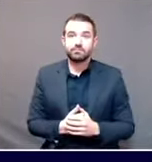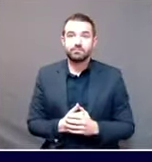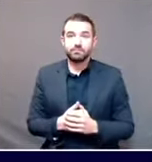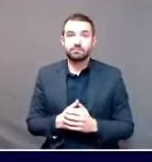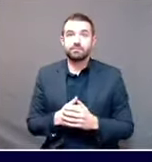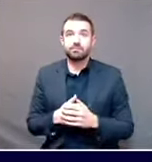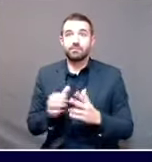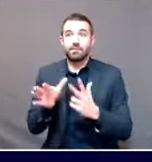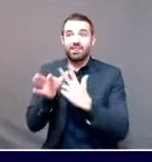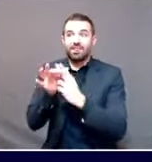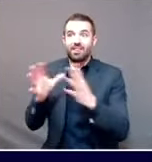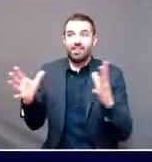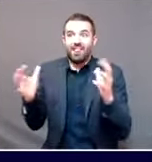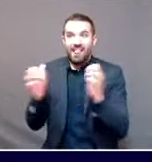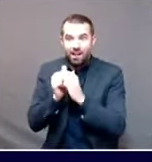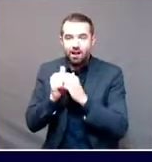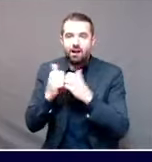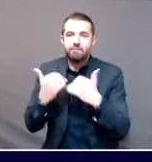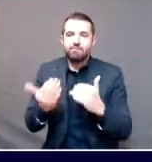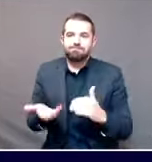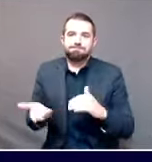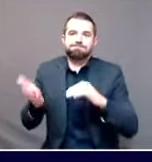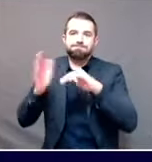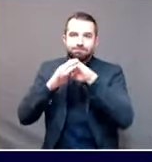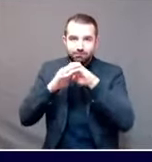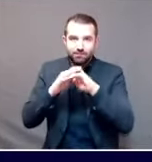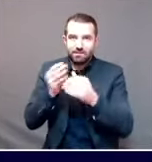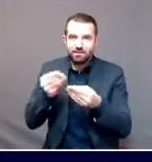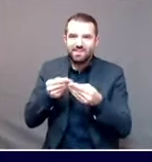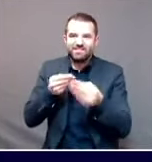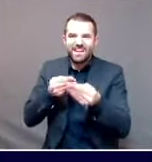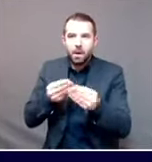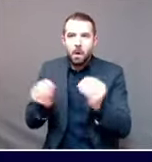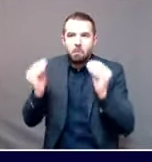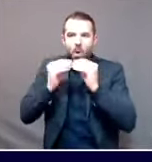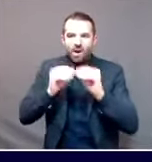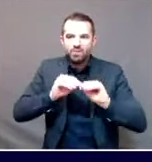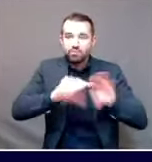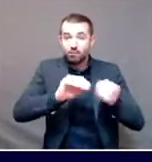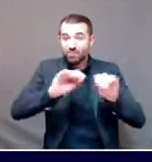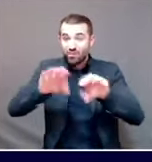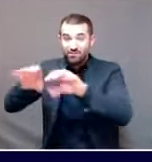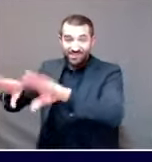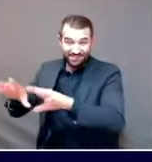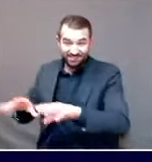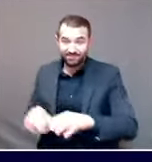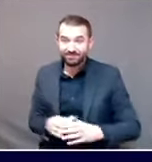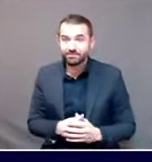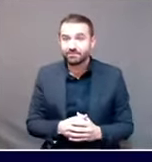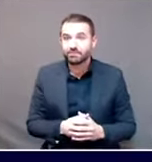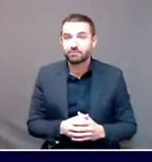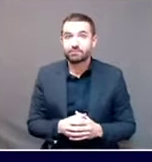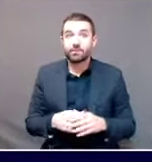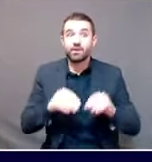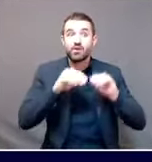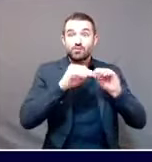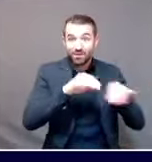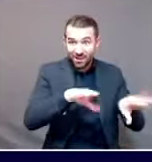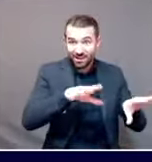Those outbreaks in turn increase the level of community transmission feeding into a vicious cycle.